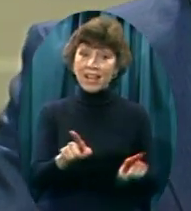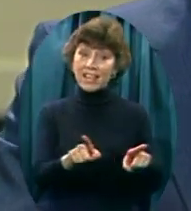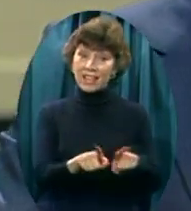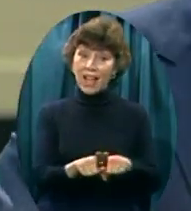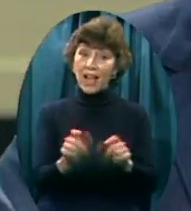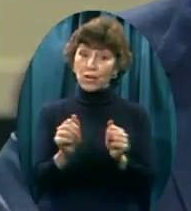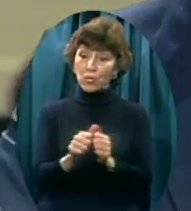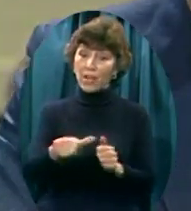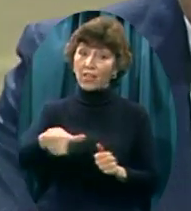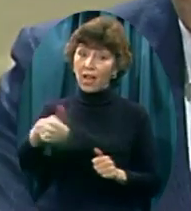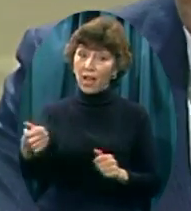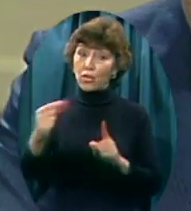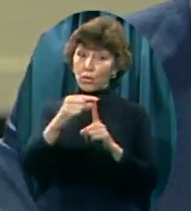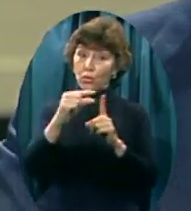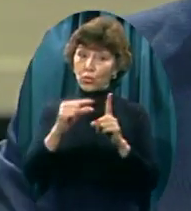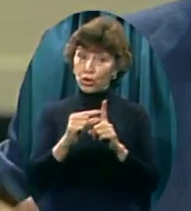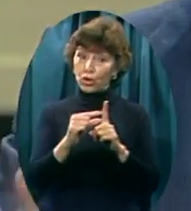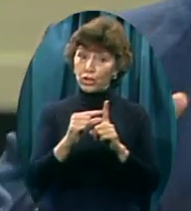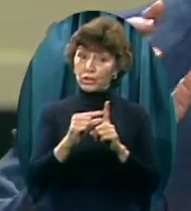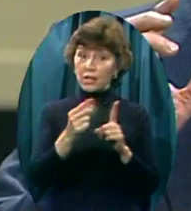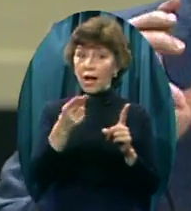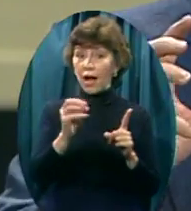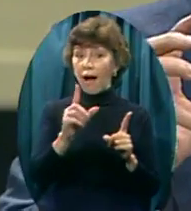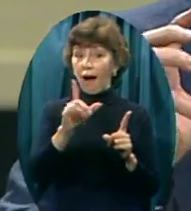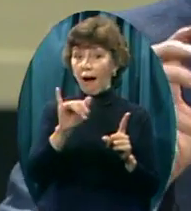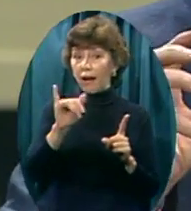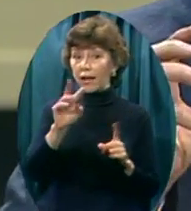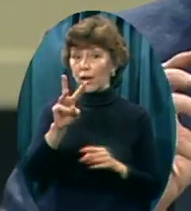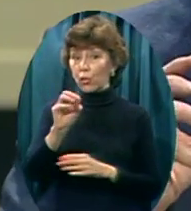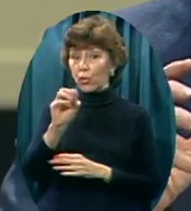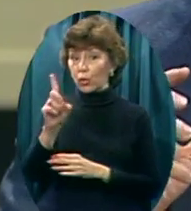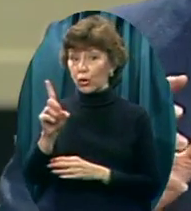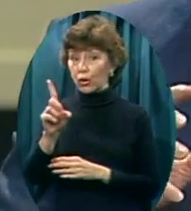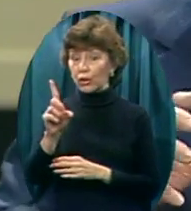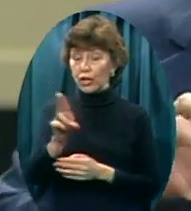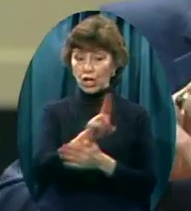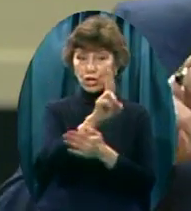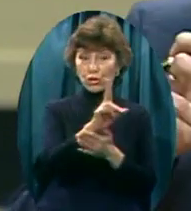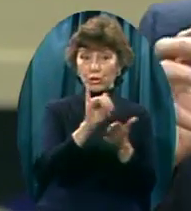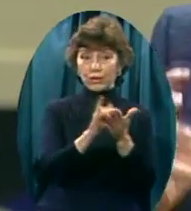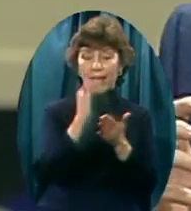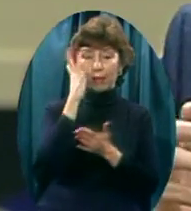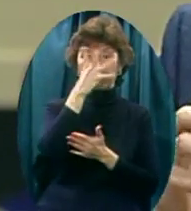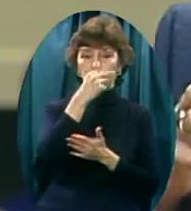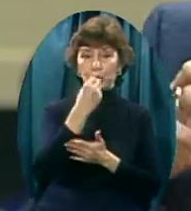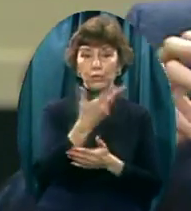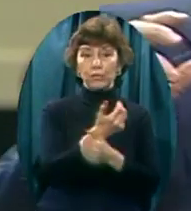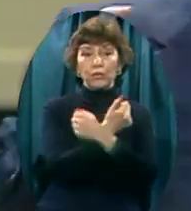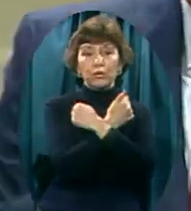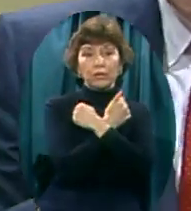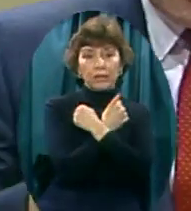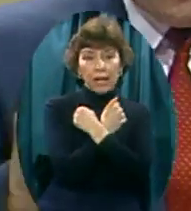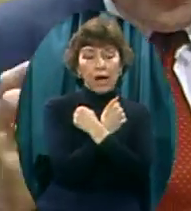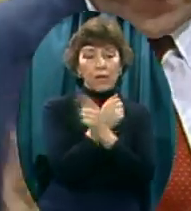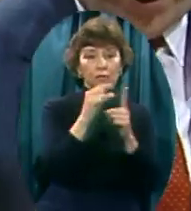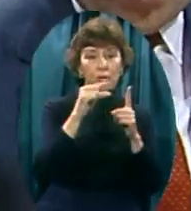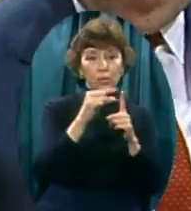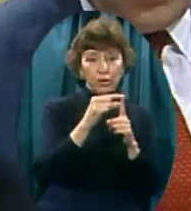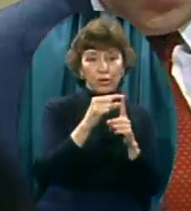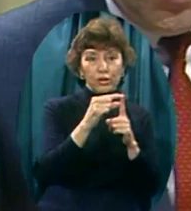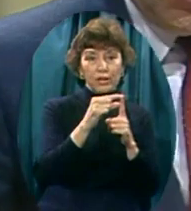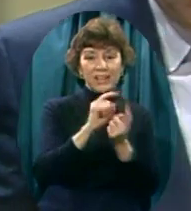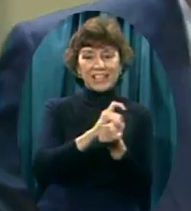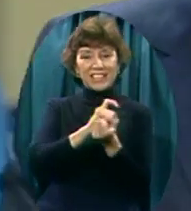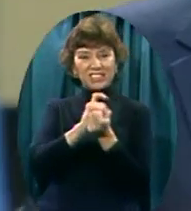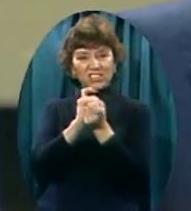Hollywood Has taken this beautiful word love And so distorted it And twisted and perverted